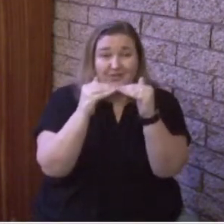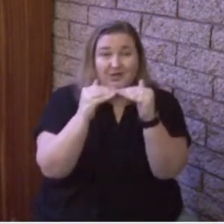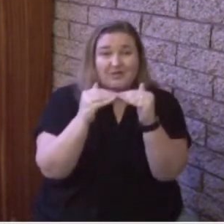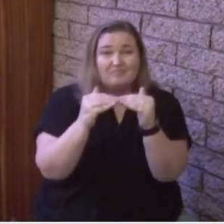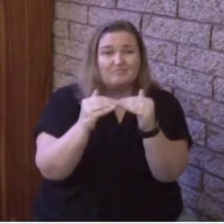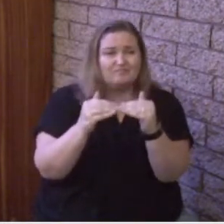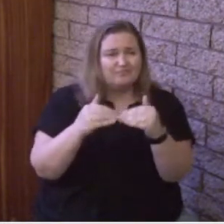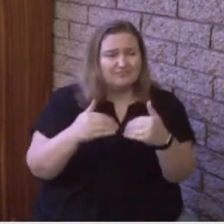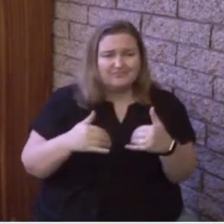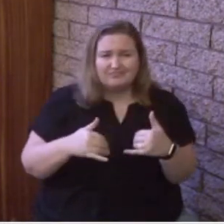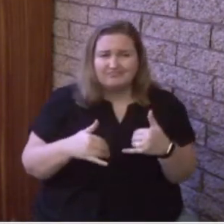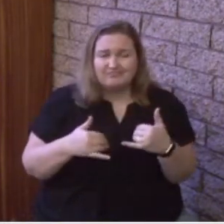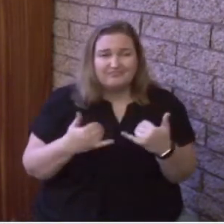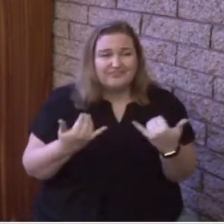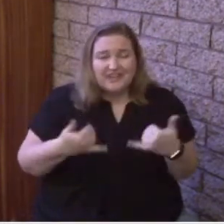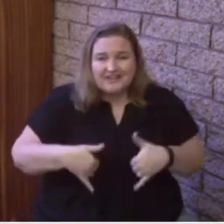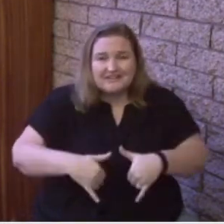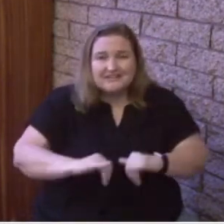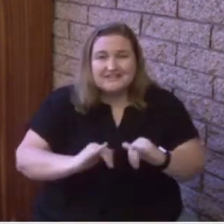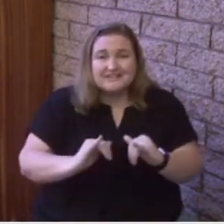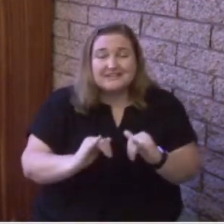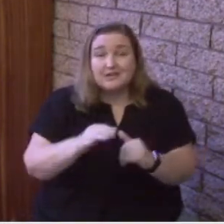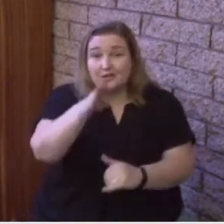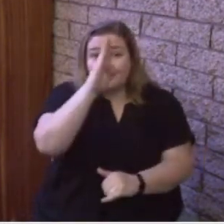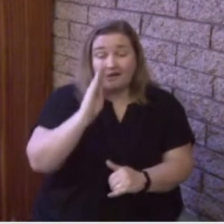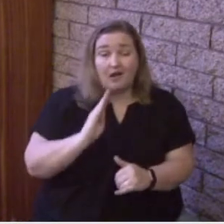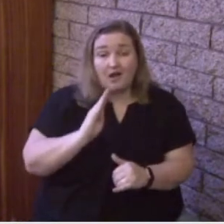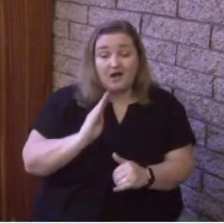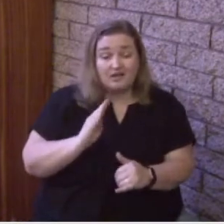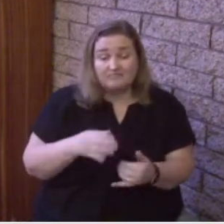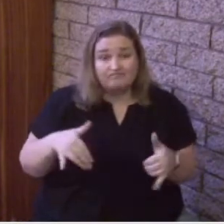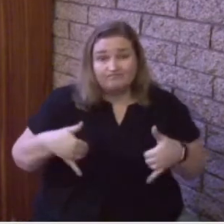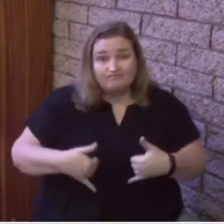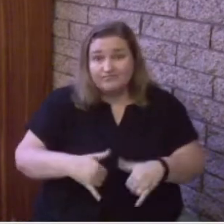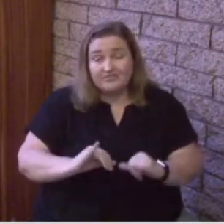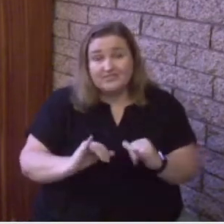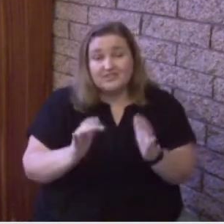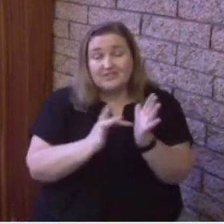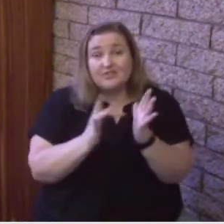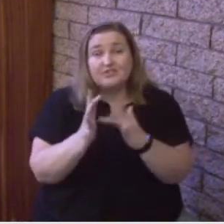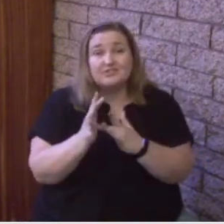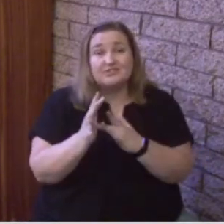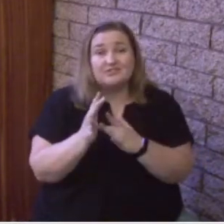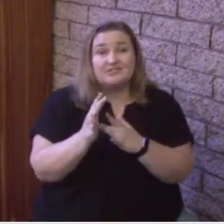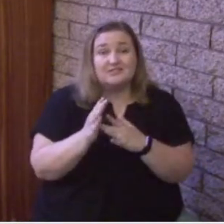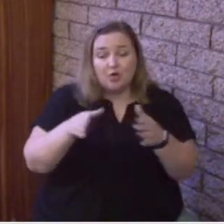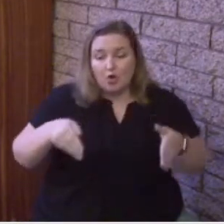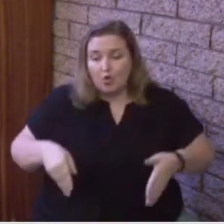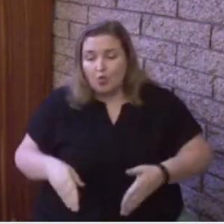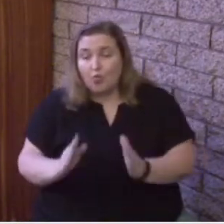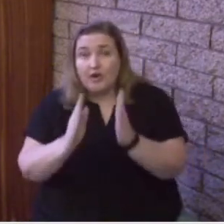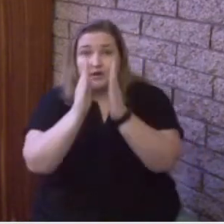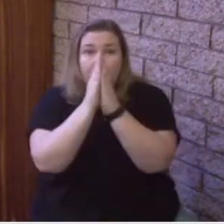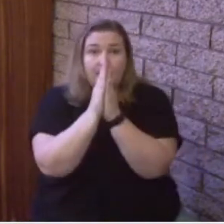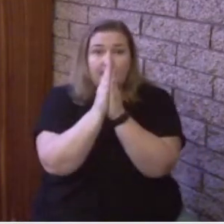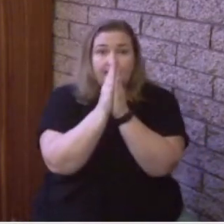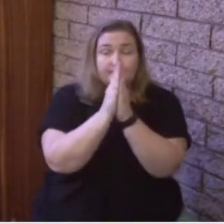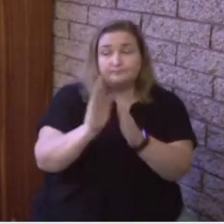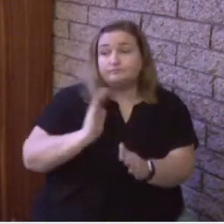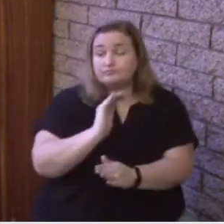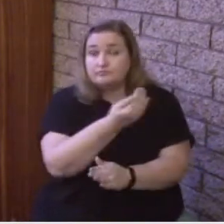serving as that counselor, teacher, reminder. He is that conduit to God in prayer, our guide, and the